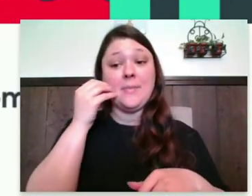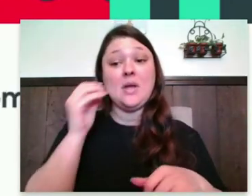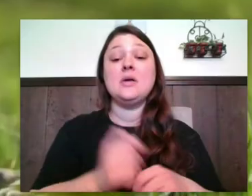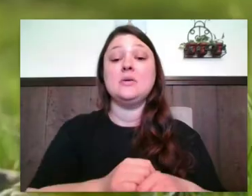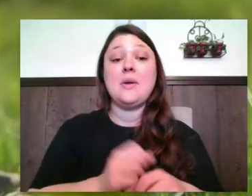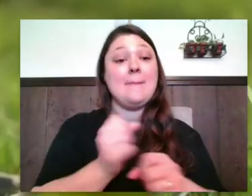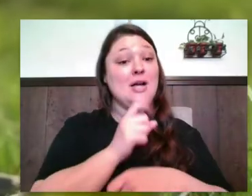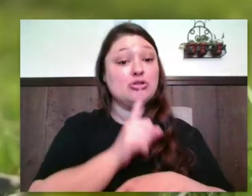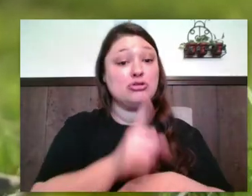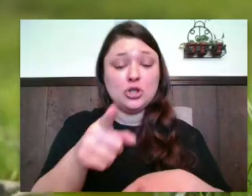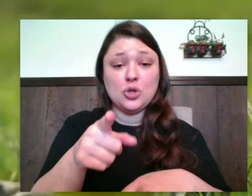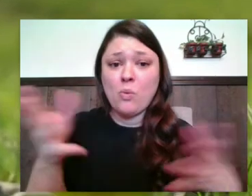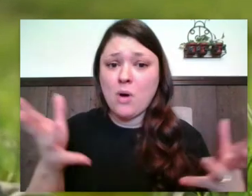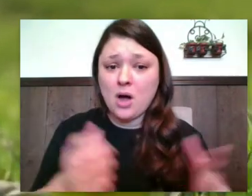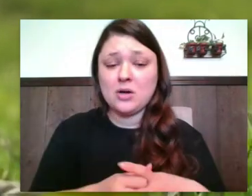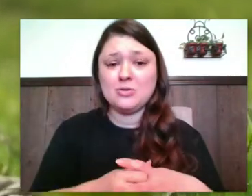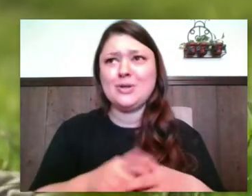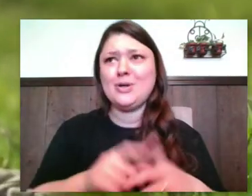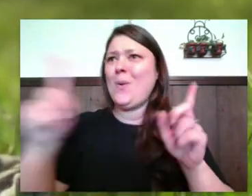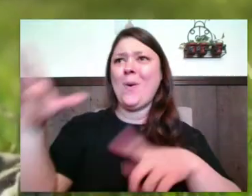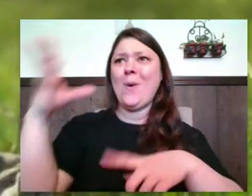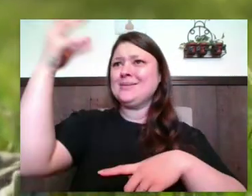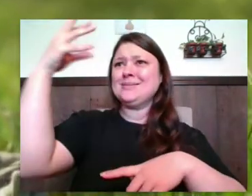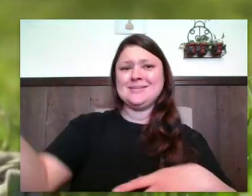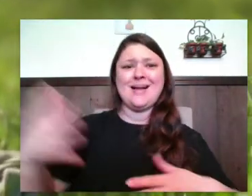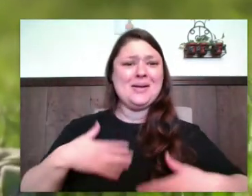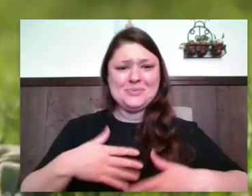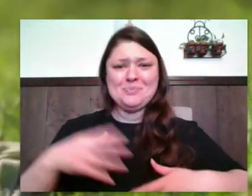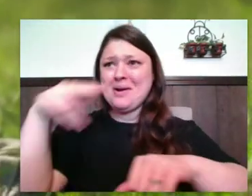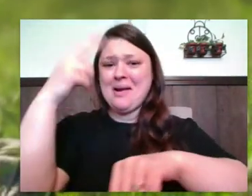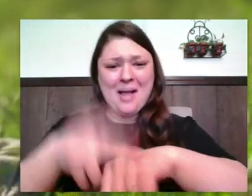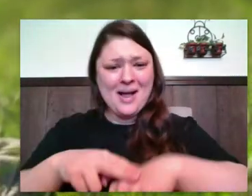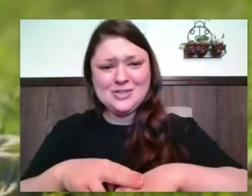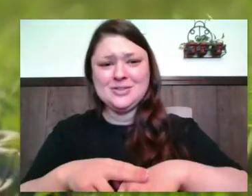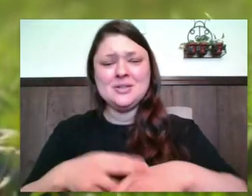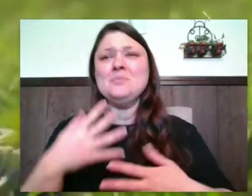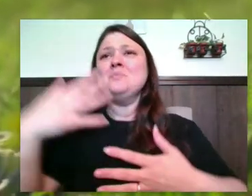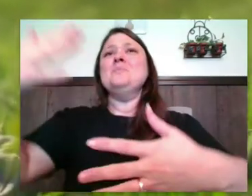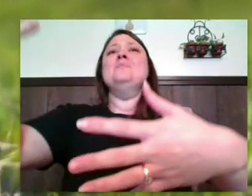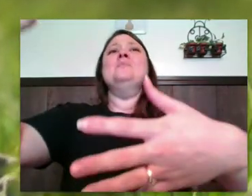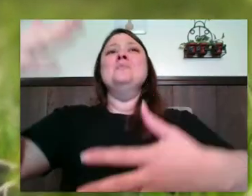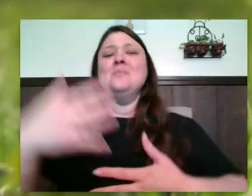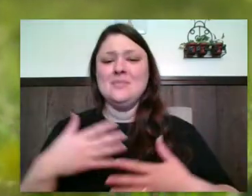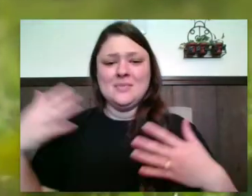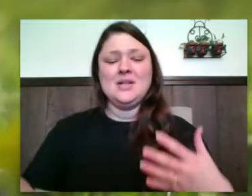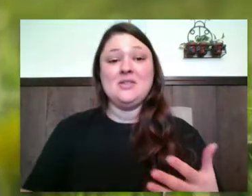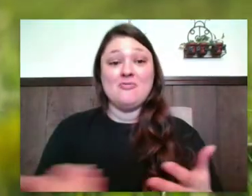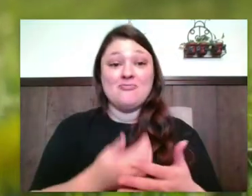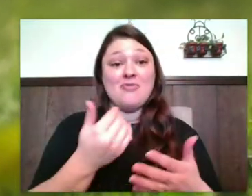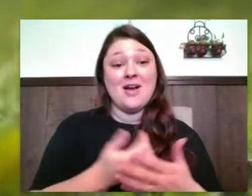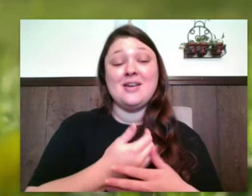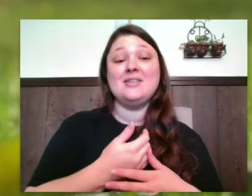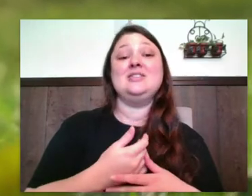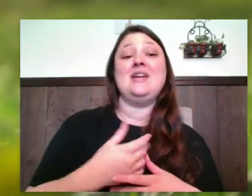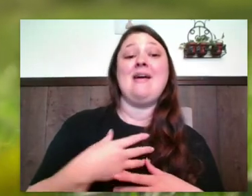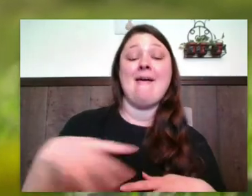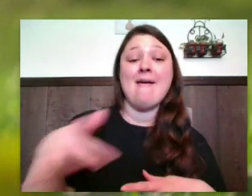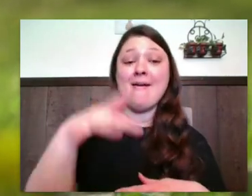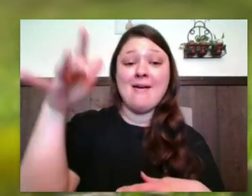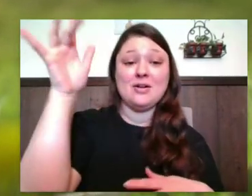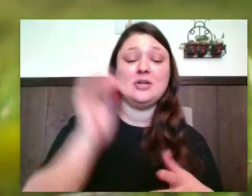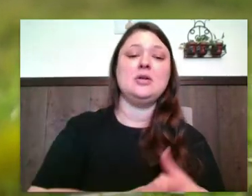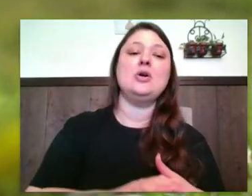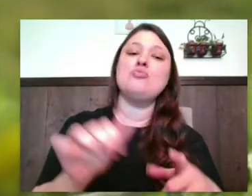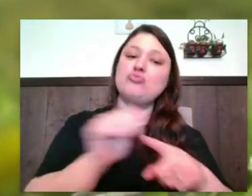head outside, enjoy nature, get some fresh air, but remember to practice social